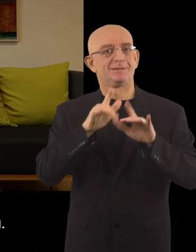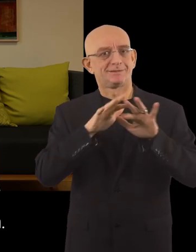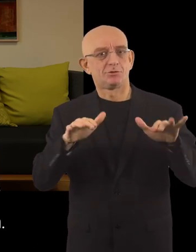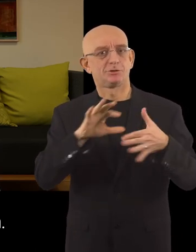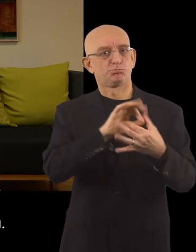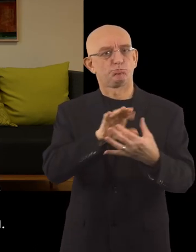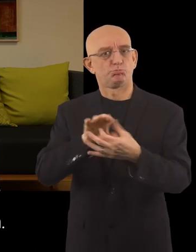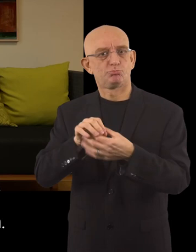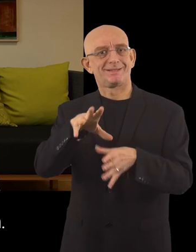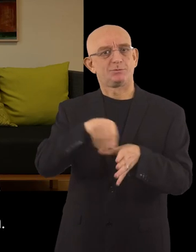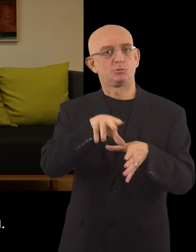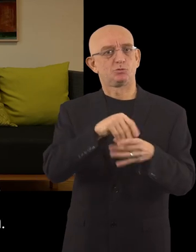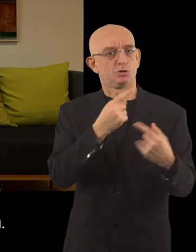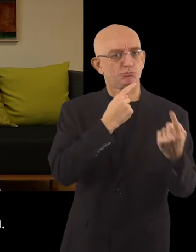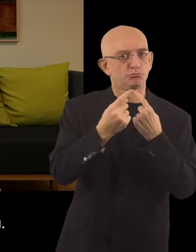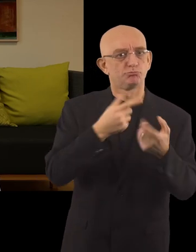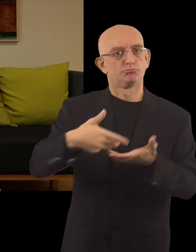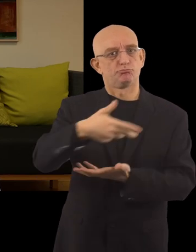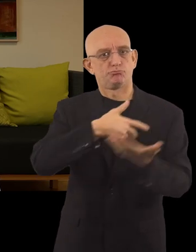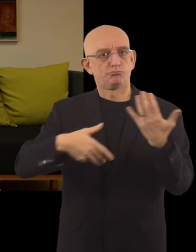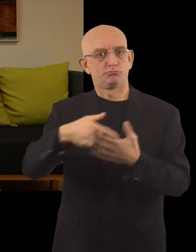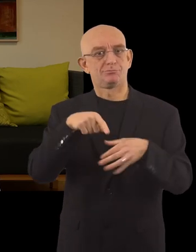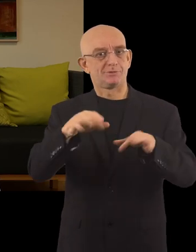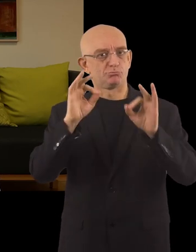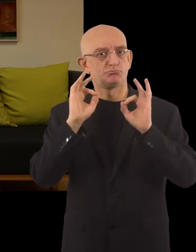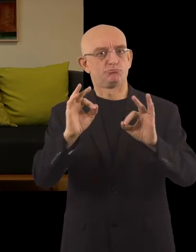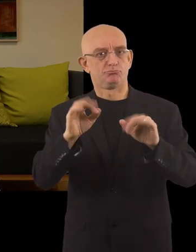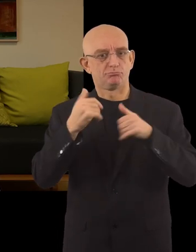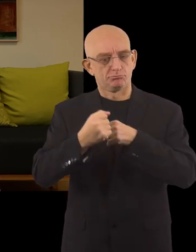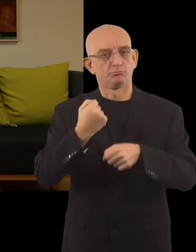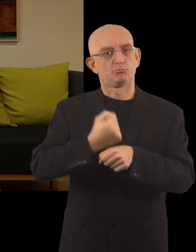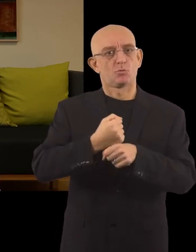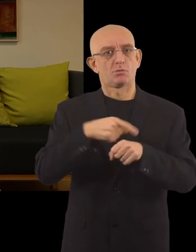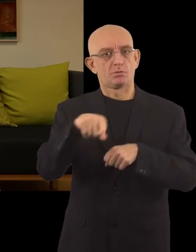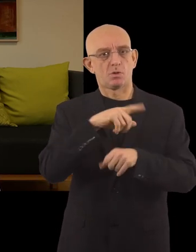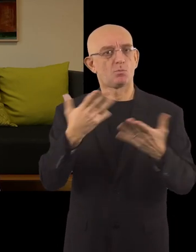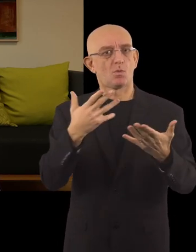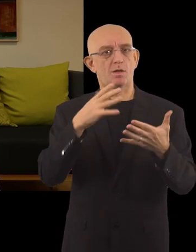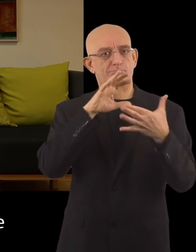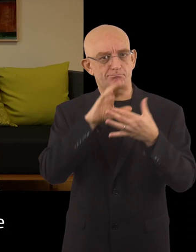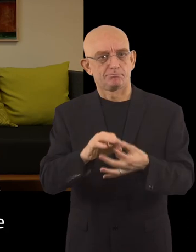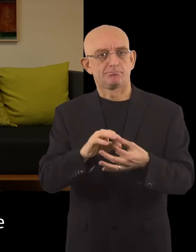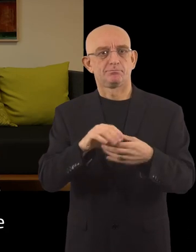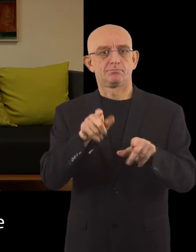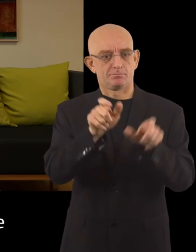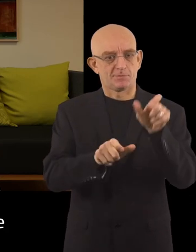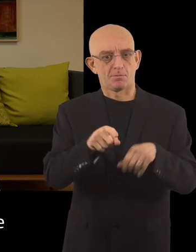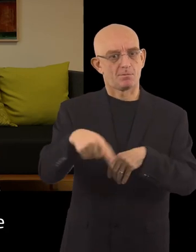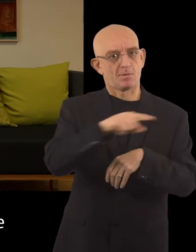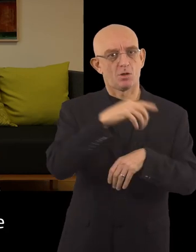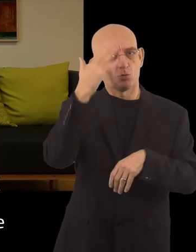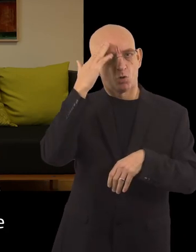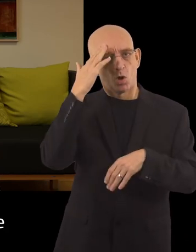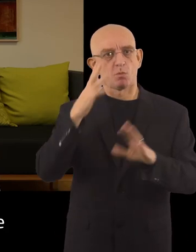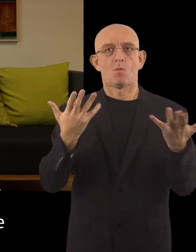diversity and inclusion. The key success factor in our work is that it originates from persons with first